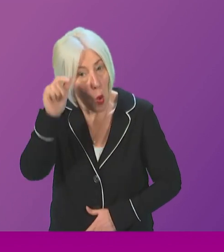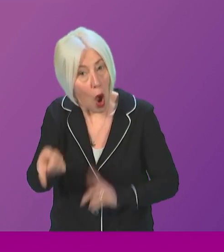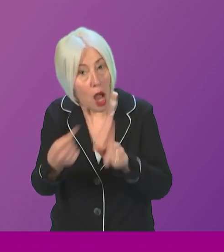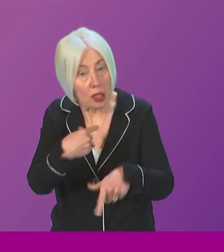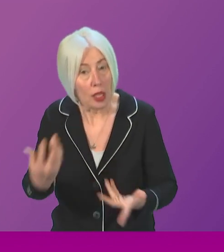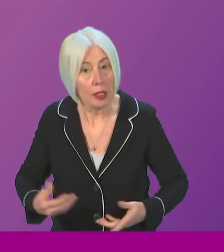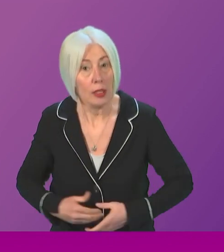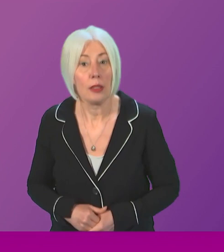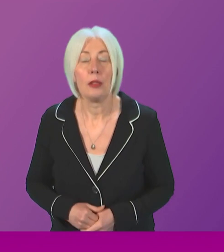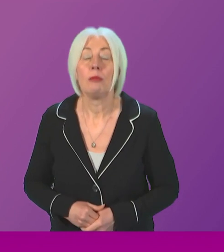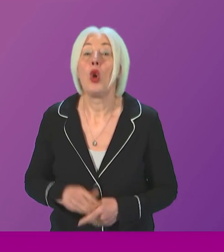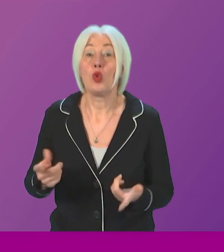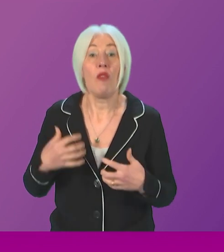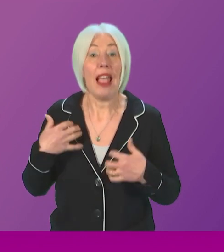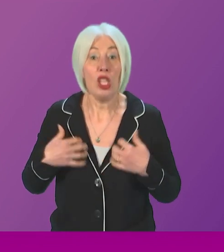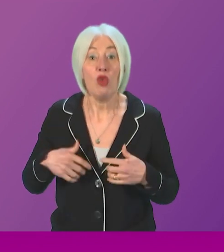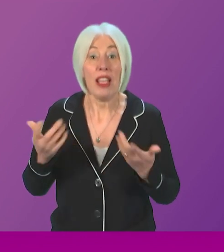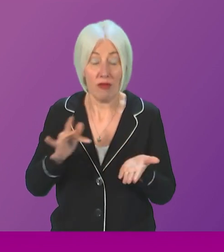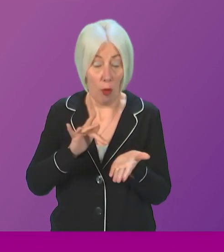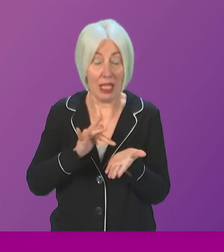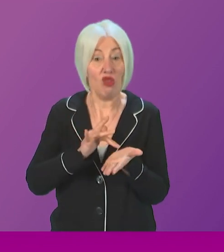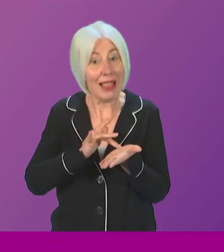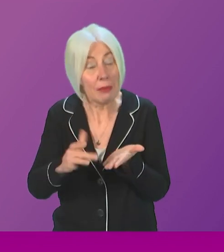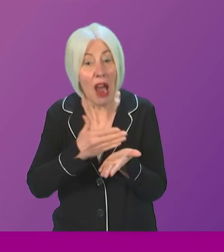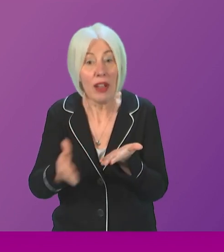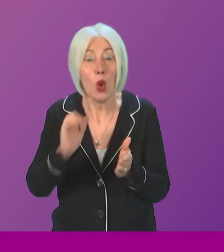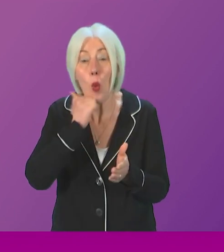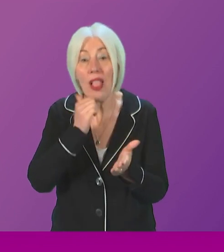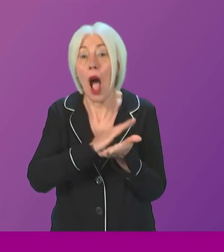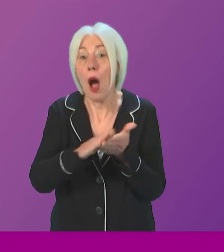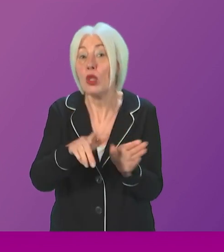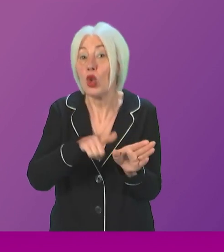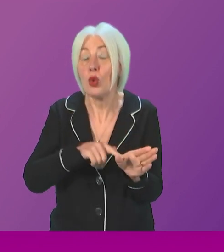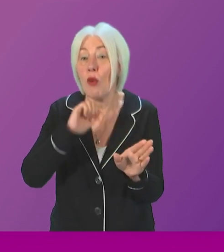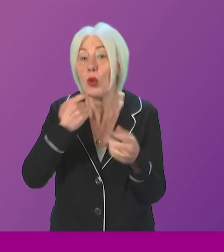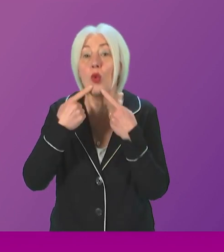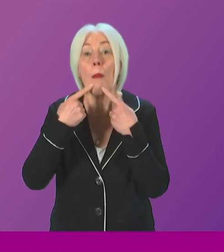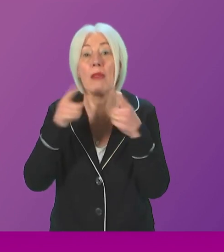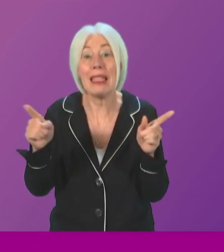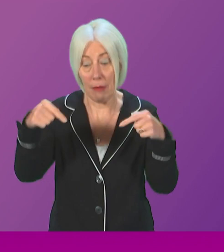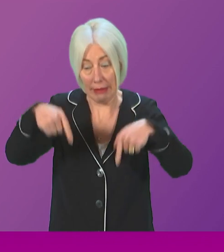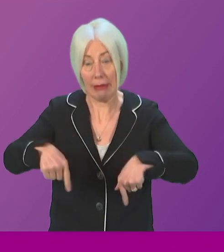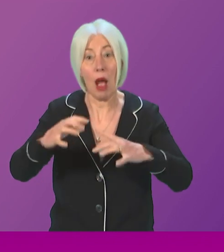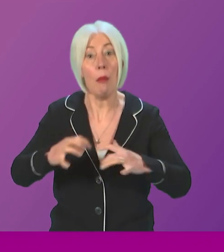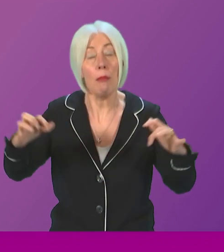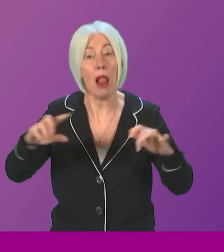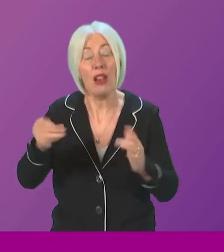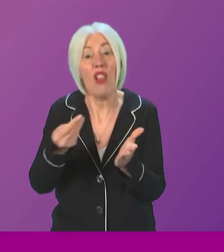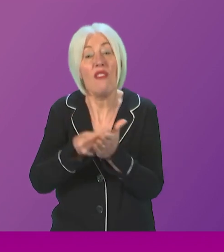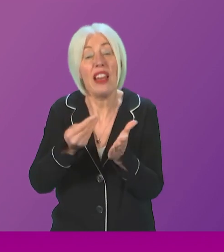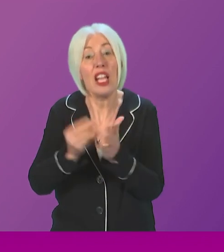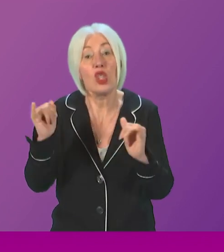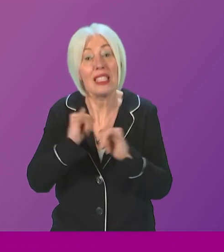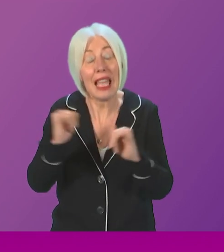to. So in the interests of transparency, will Hamza Yousaf agree to make a statement to Parliament on the financial scandal